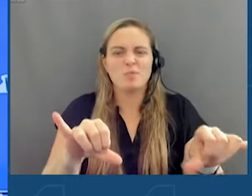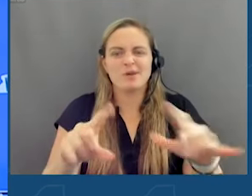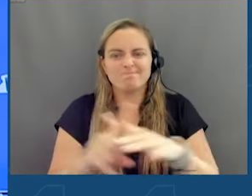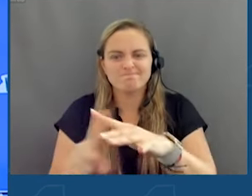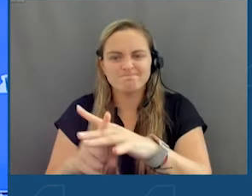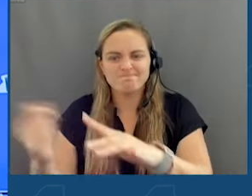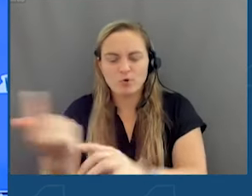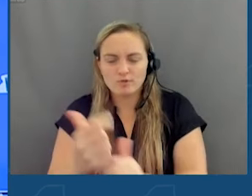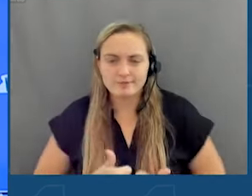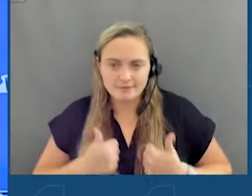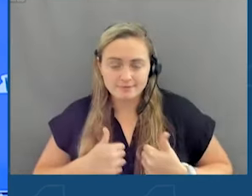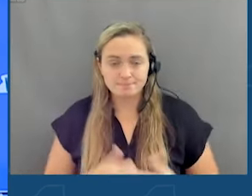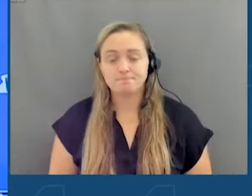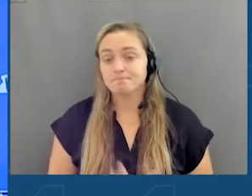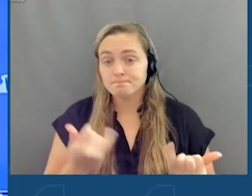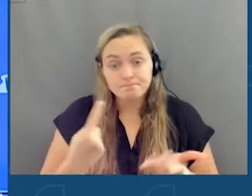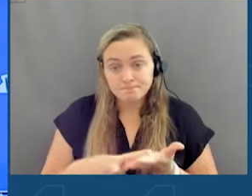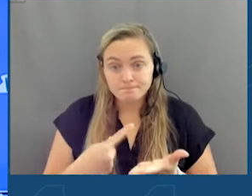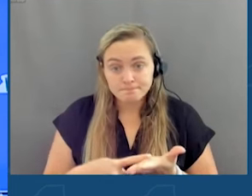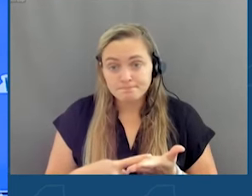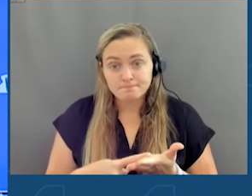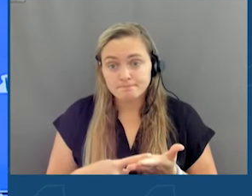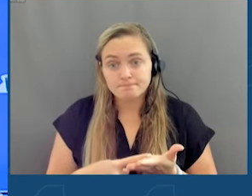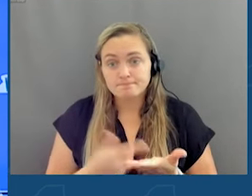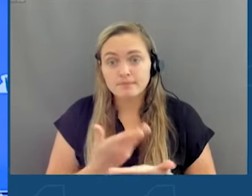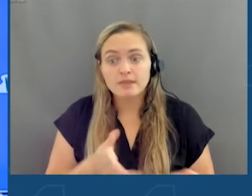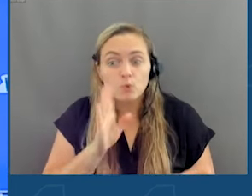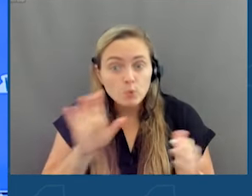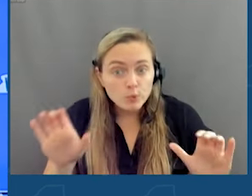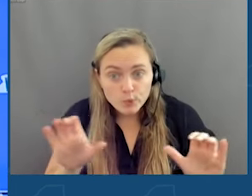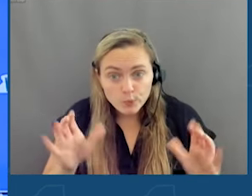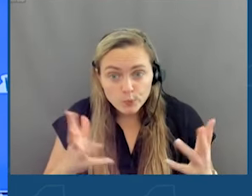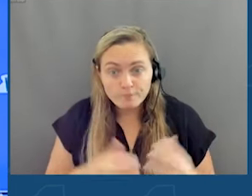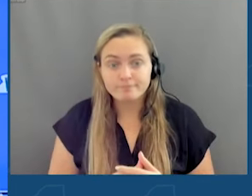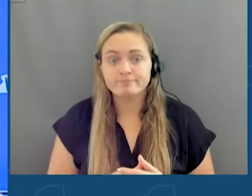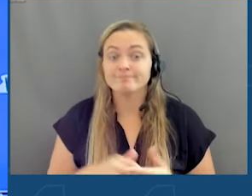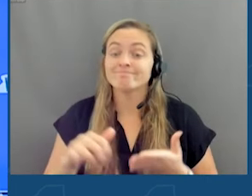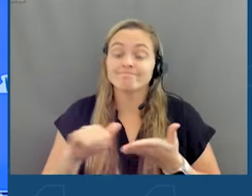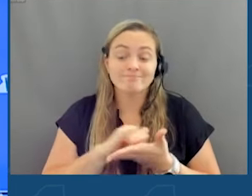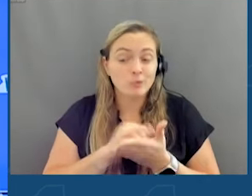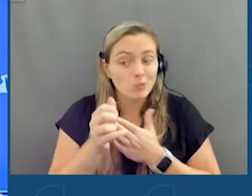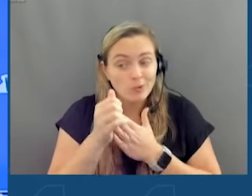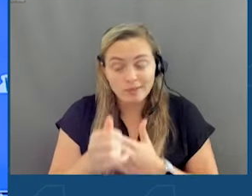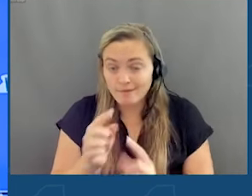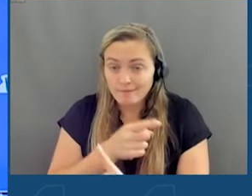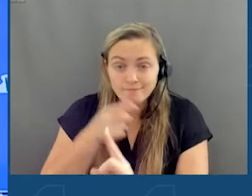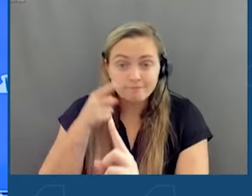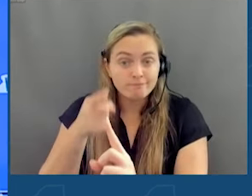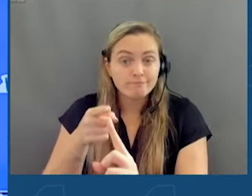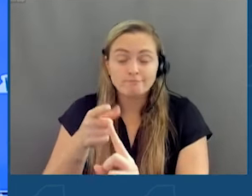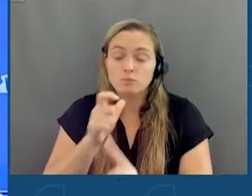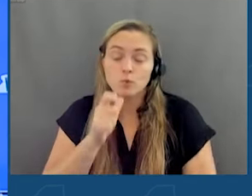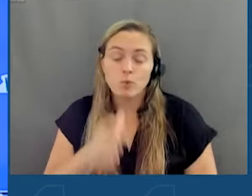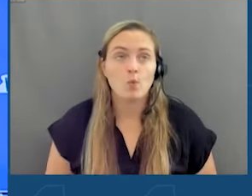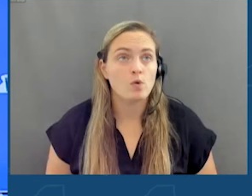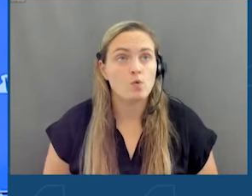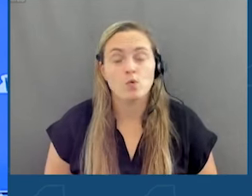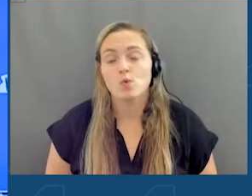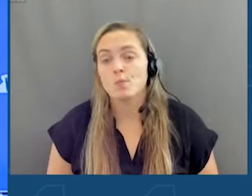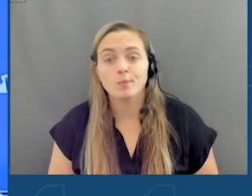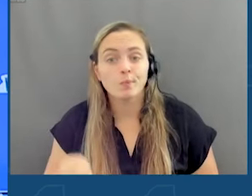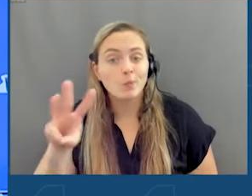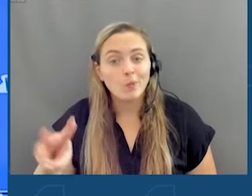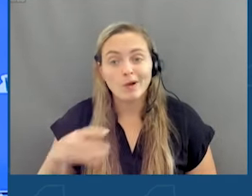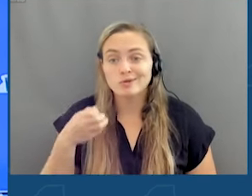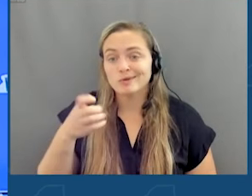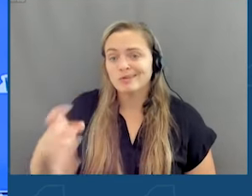to talk about the things we're going to do. And once again, it is New York leading the way. We're not going to be Washington, D.C.,